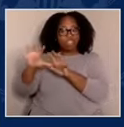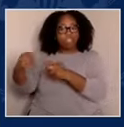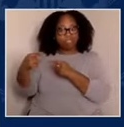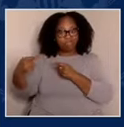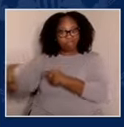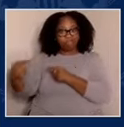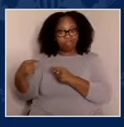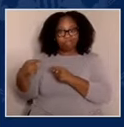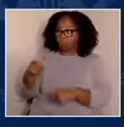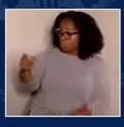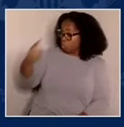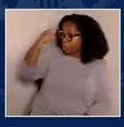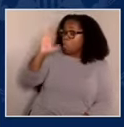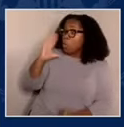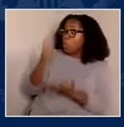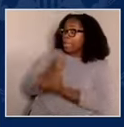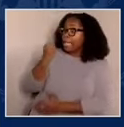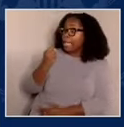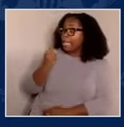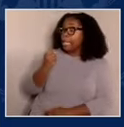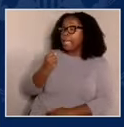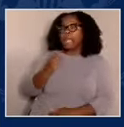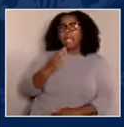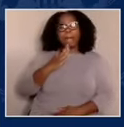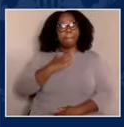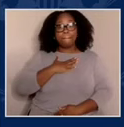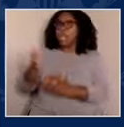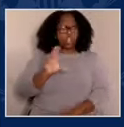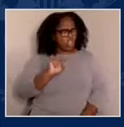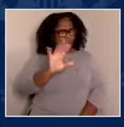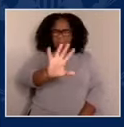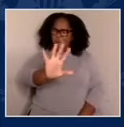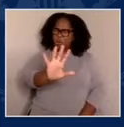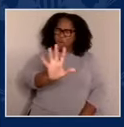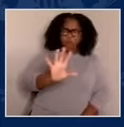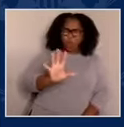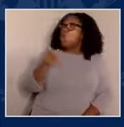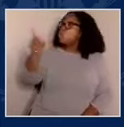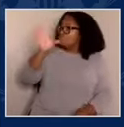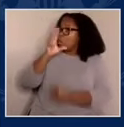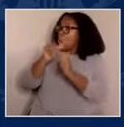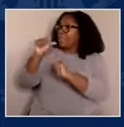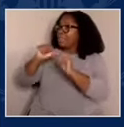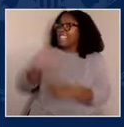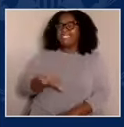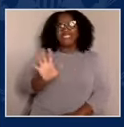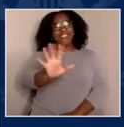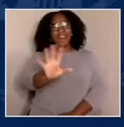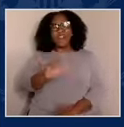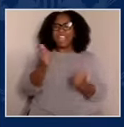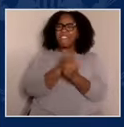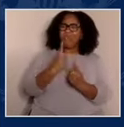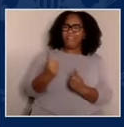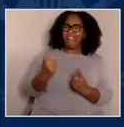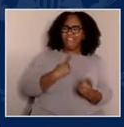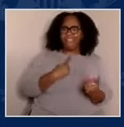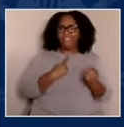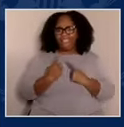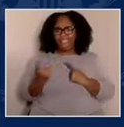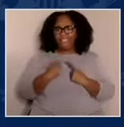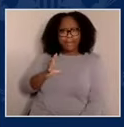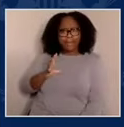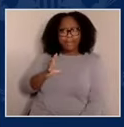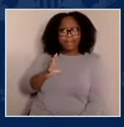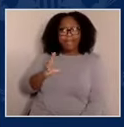my judgment is that it is, we'll get, you keep, everybody asks that question every single time I